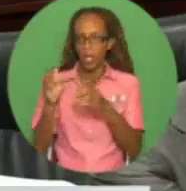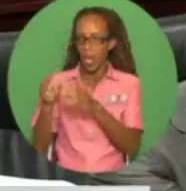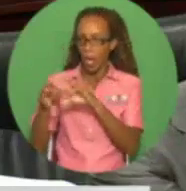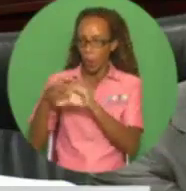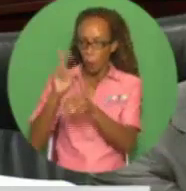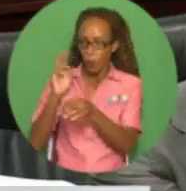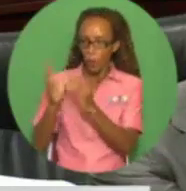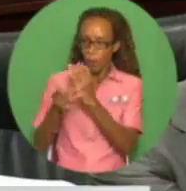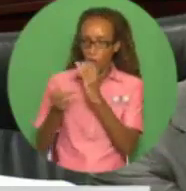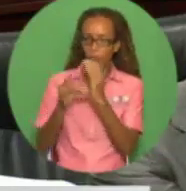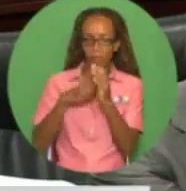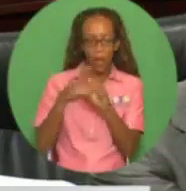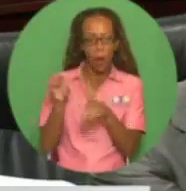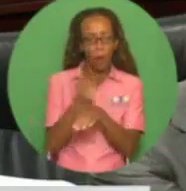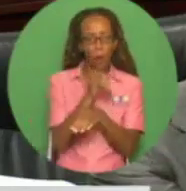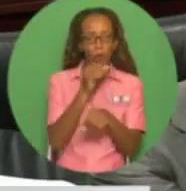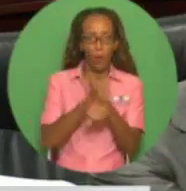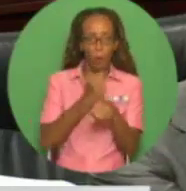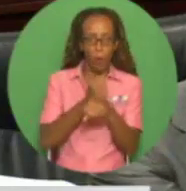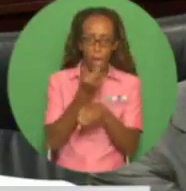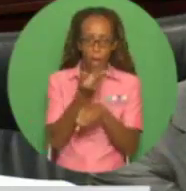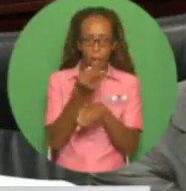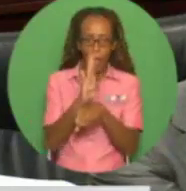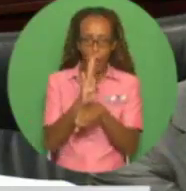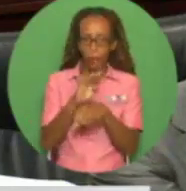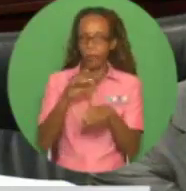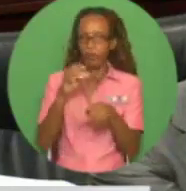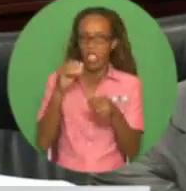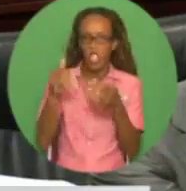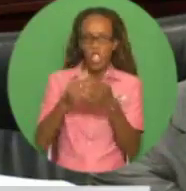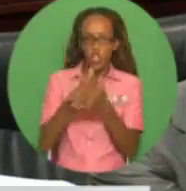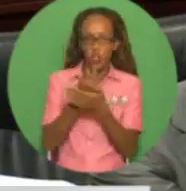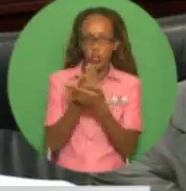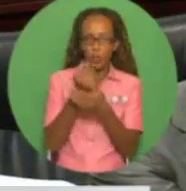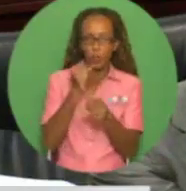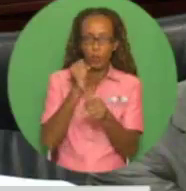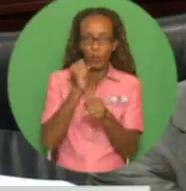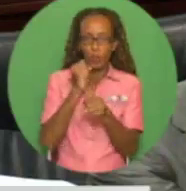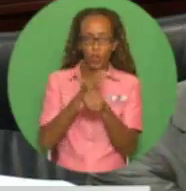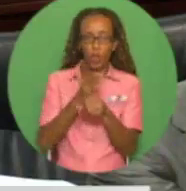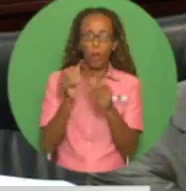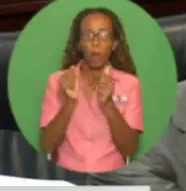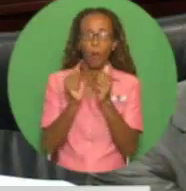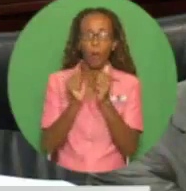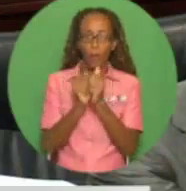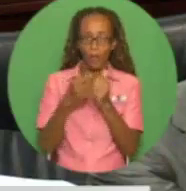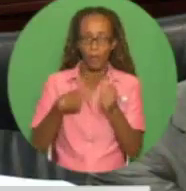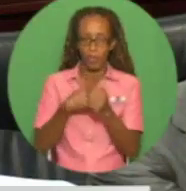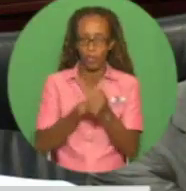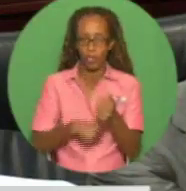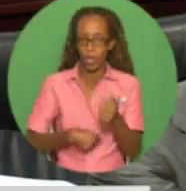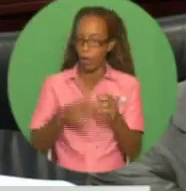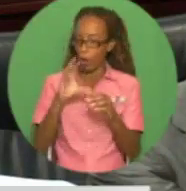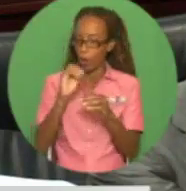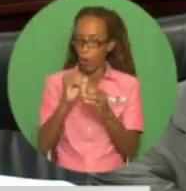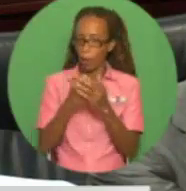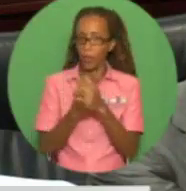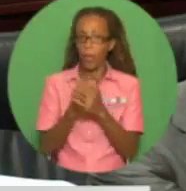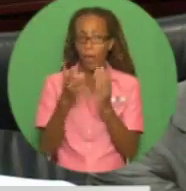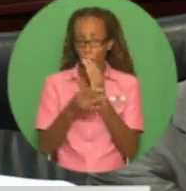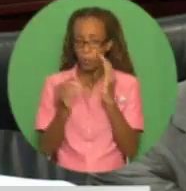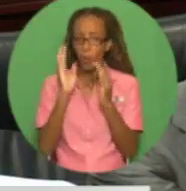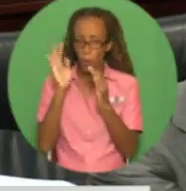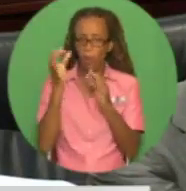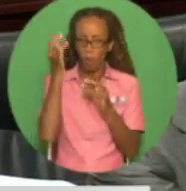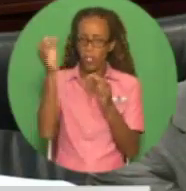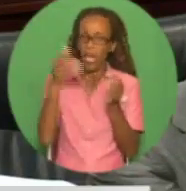We are confident that the reinvented Petrotrin will resume its rightful place as a leader in the oil and gas sector